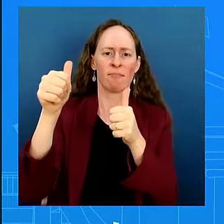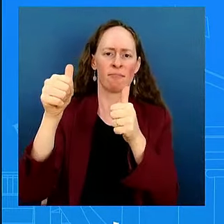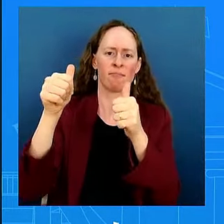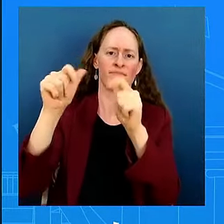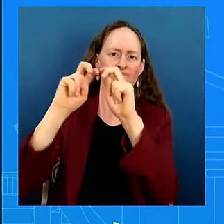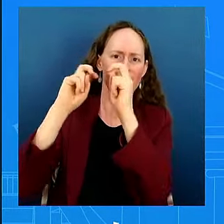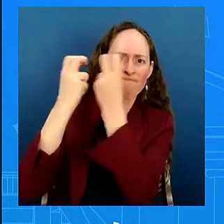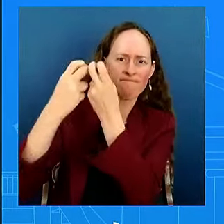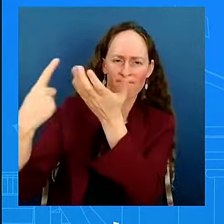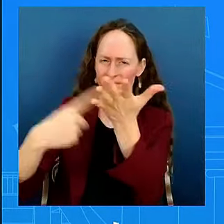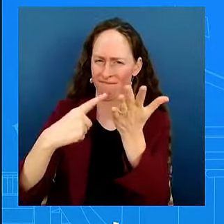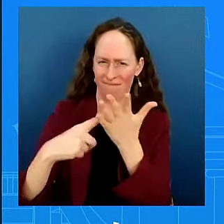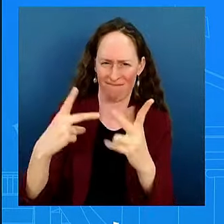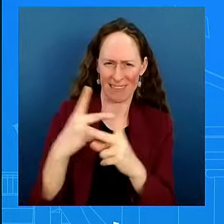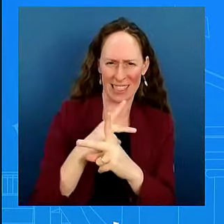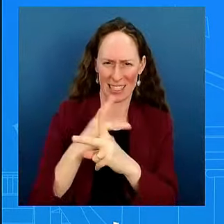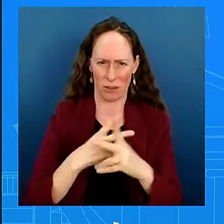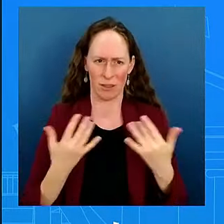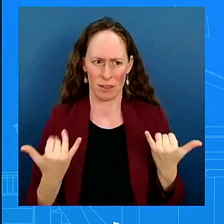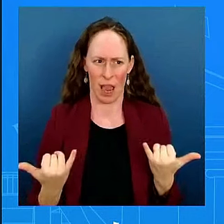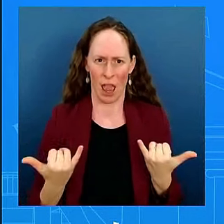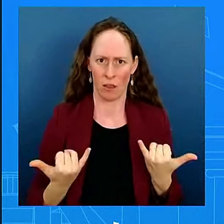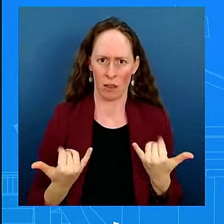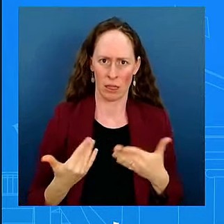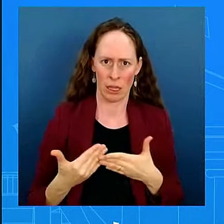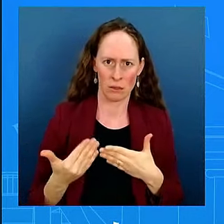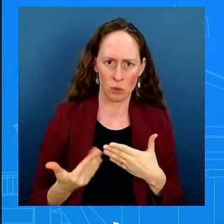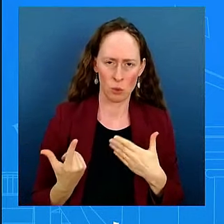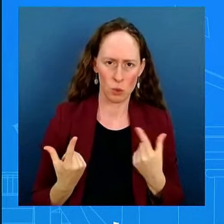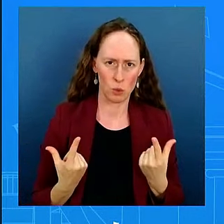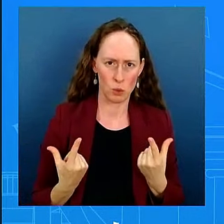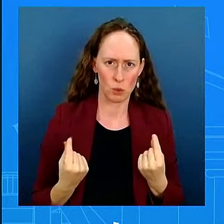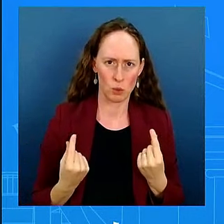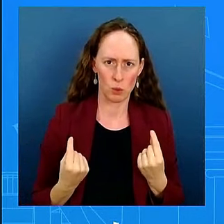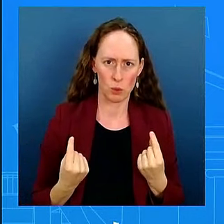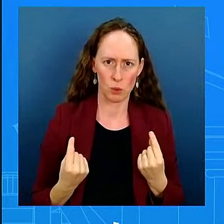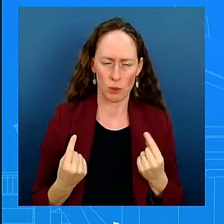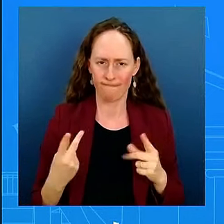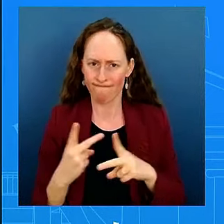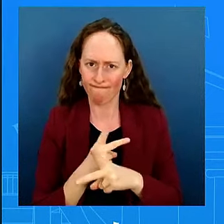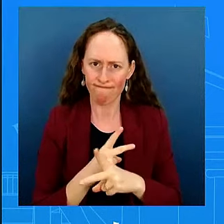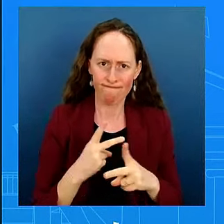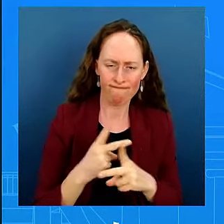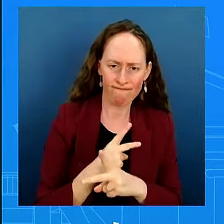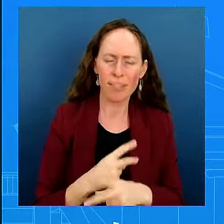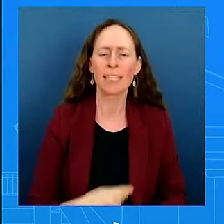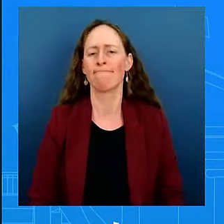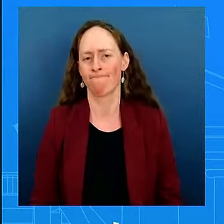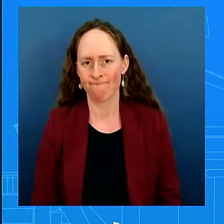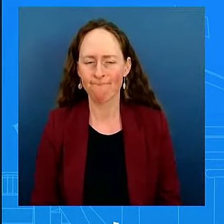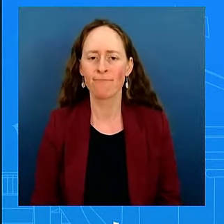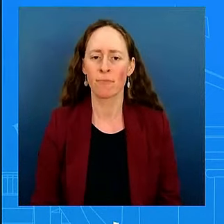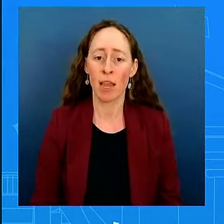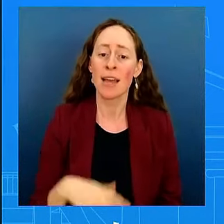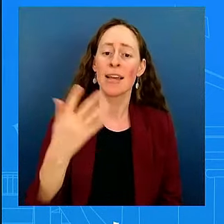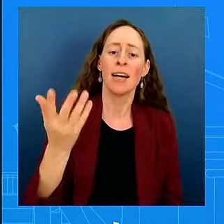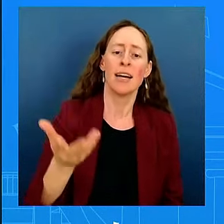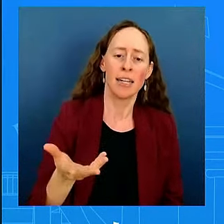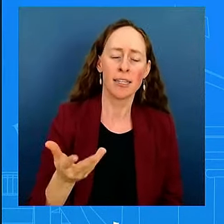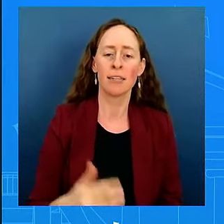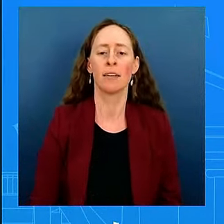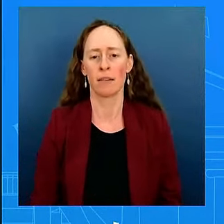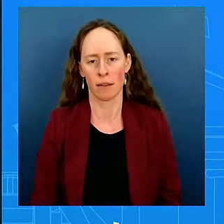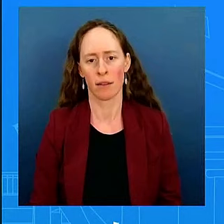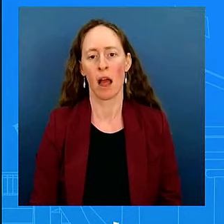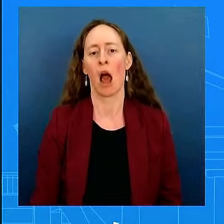to talk how we're going to move forward here. We talked about how we are also continuing to engage with